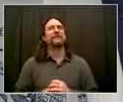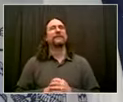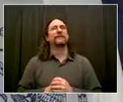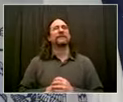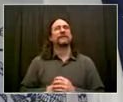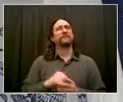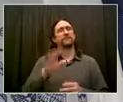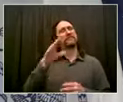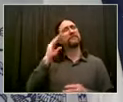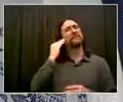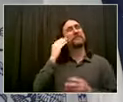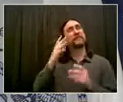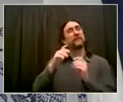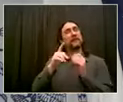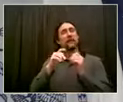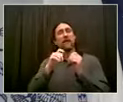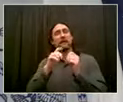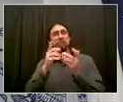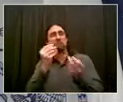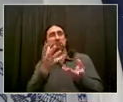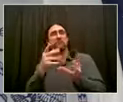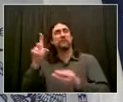this was not the right way to handle things.